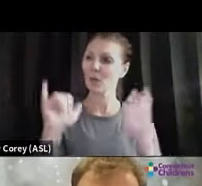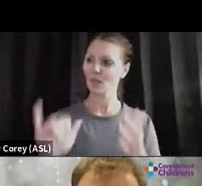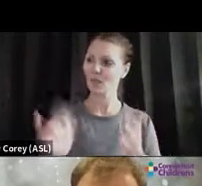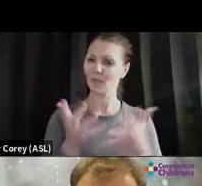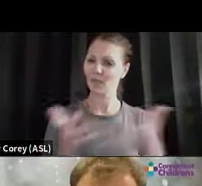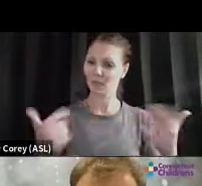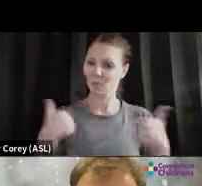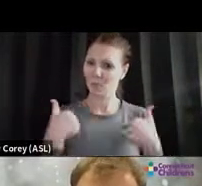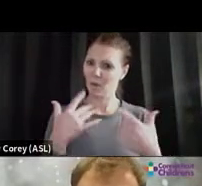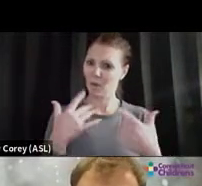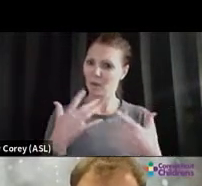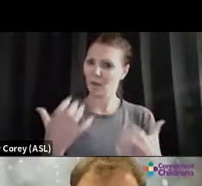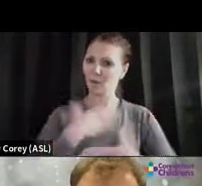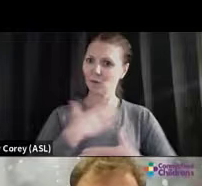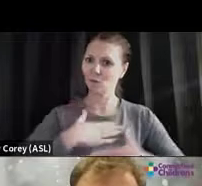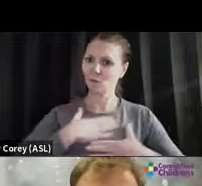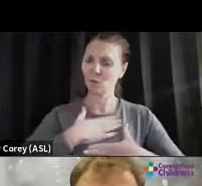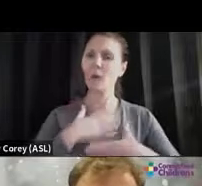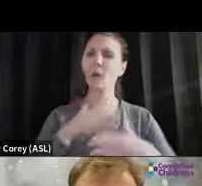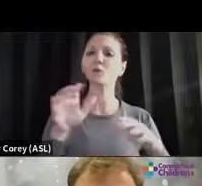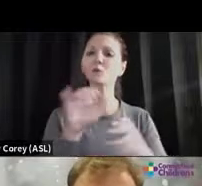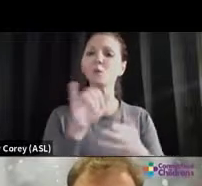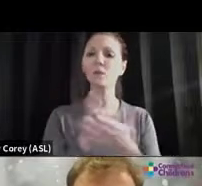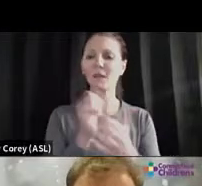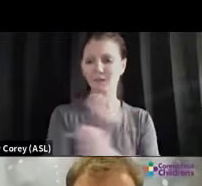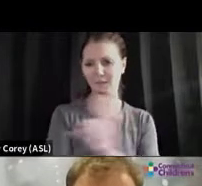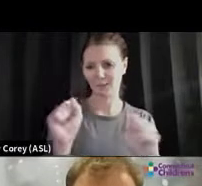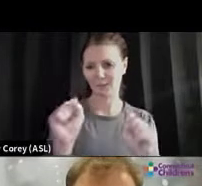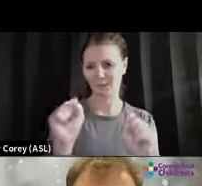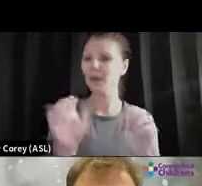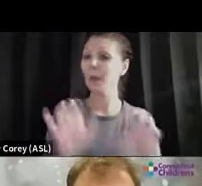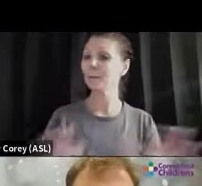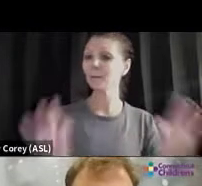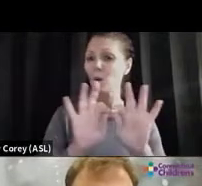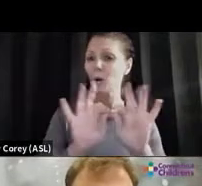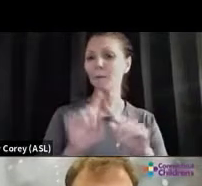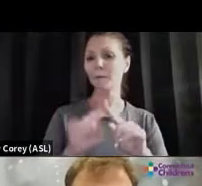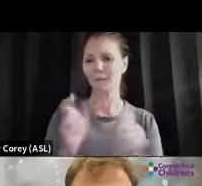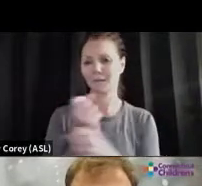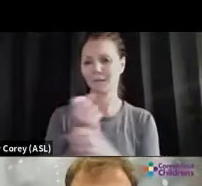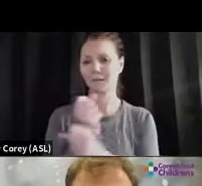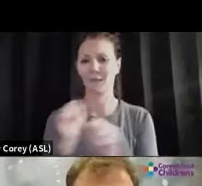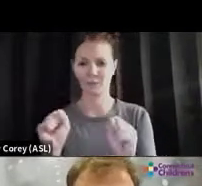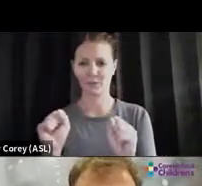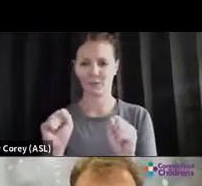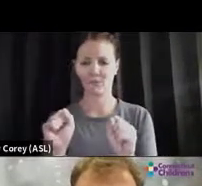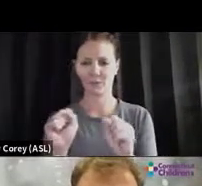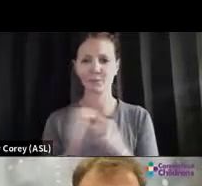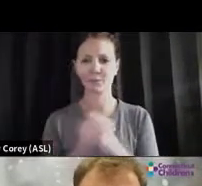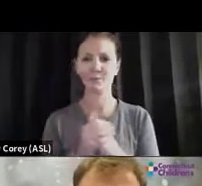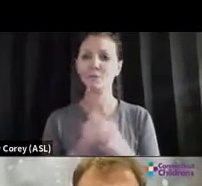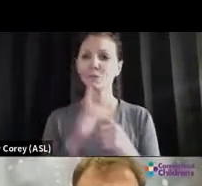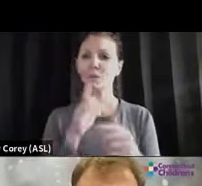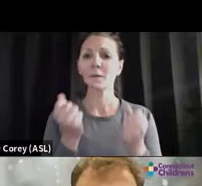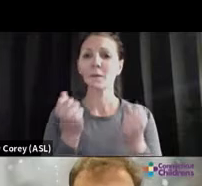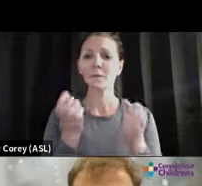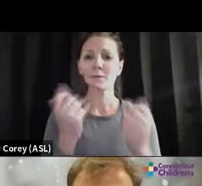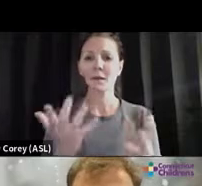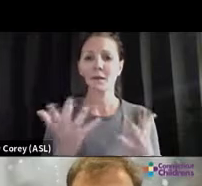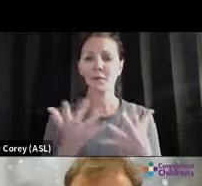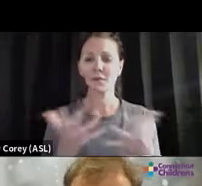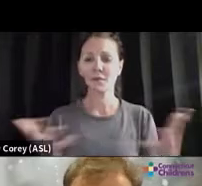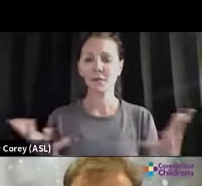but we want to do it safely. They're important, but we want to do it in a safe way. So there are lots of things you can do for self-care.